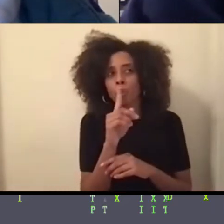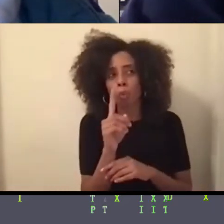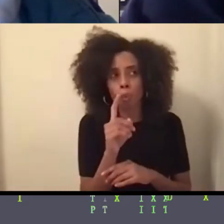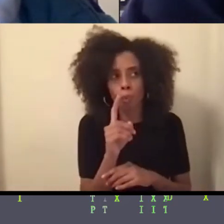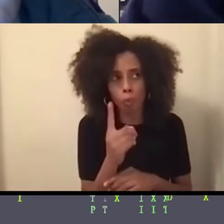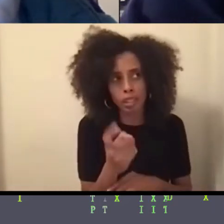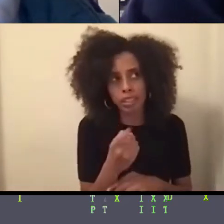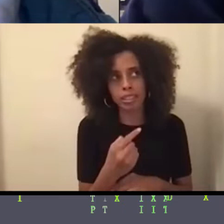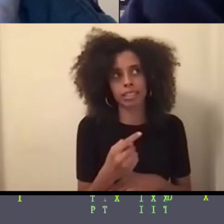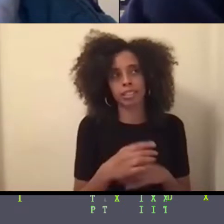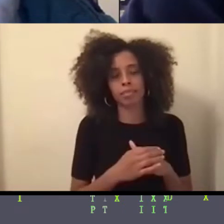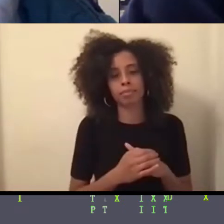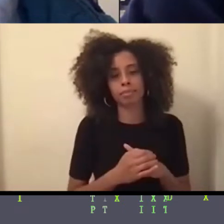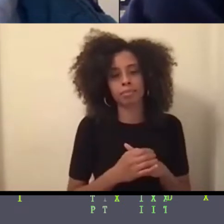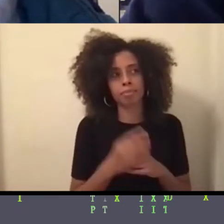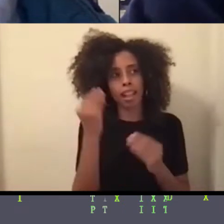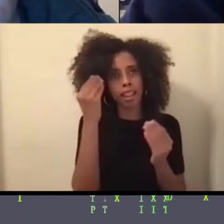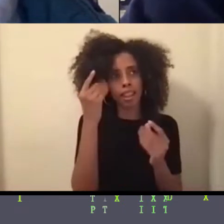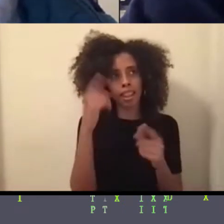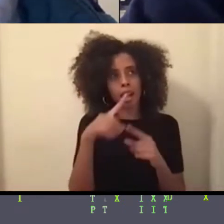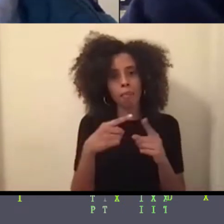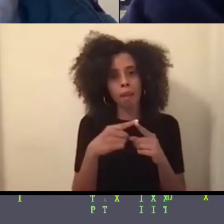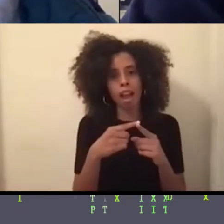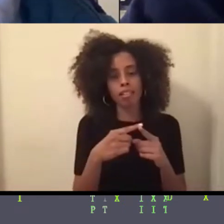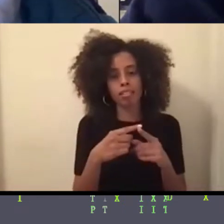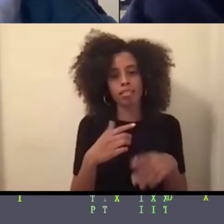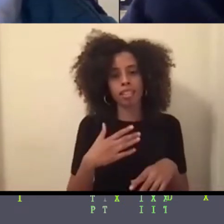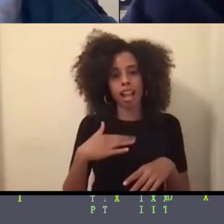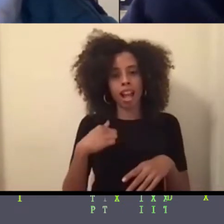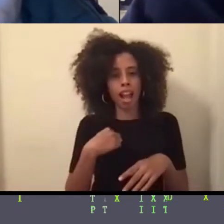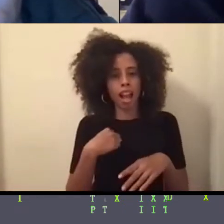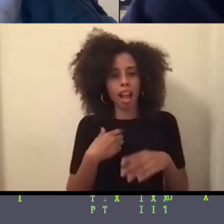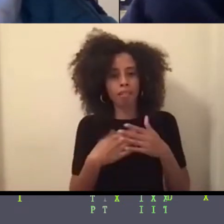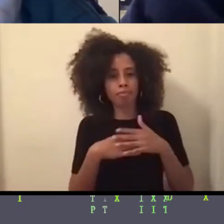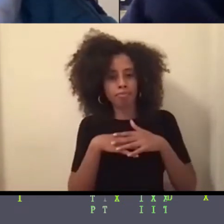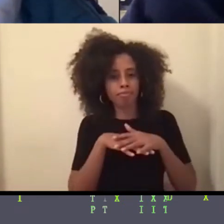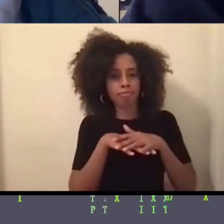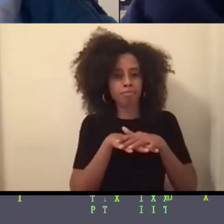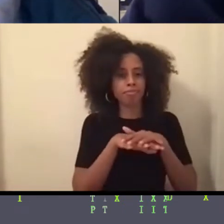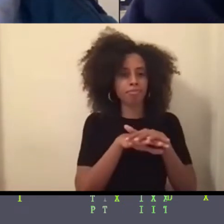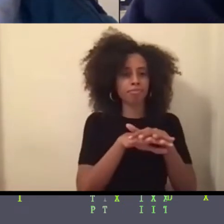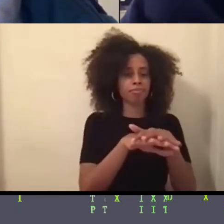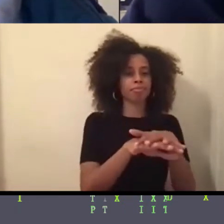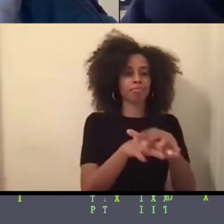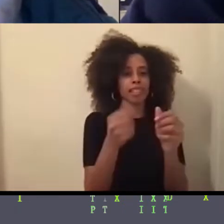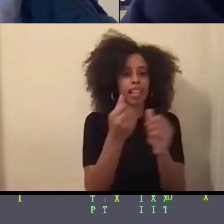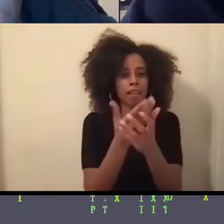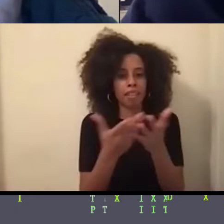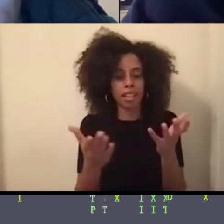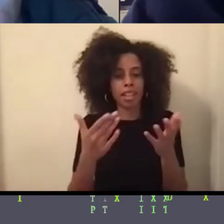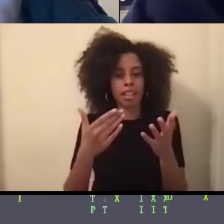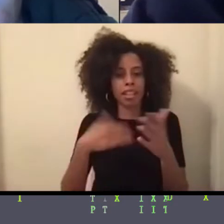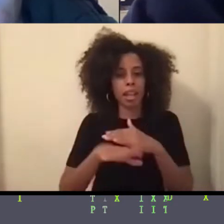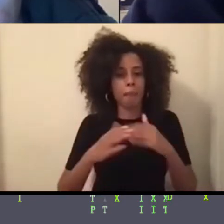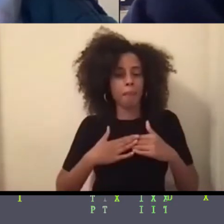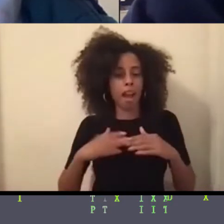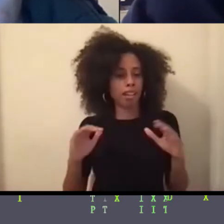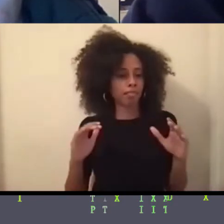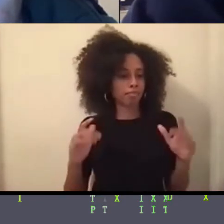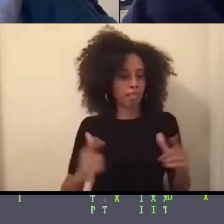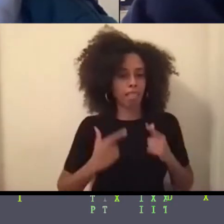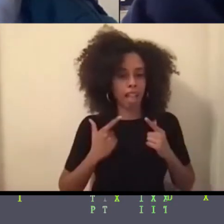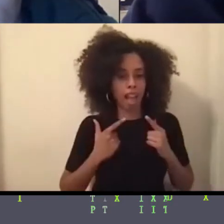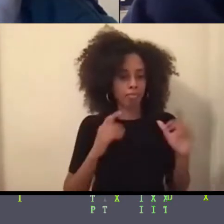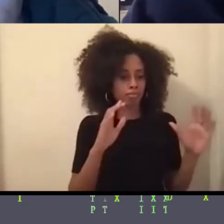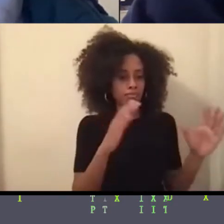I'm a melter. And by that, I mean like everything in my life kind of melts together. And